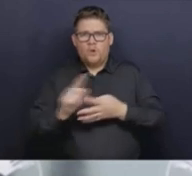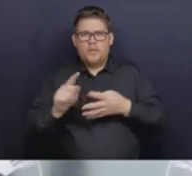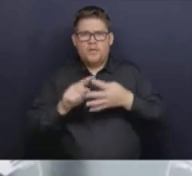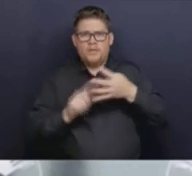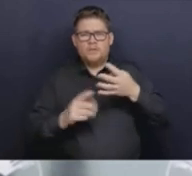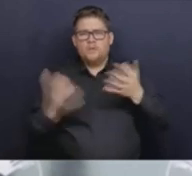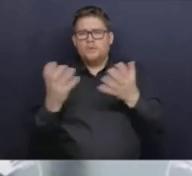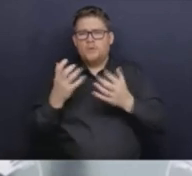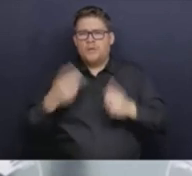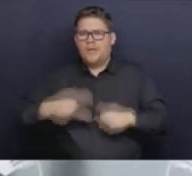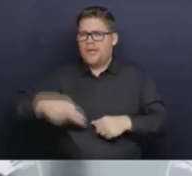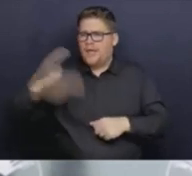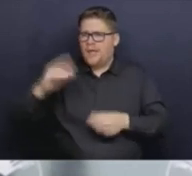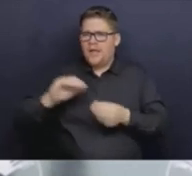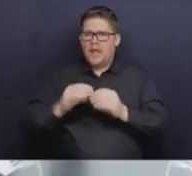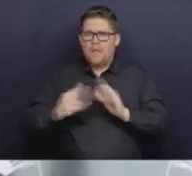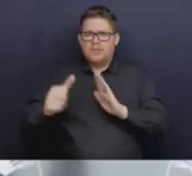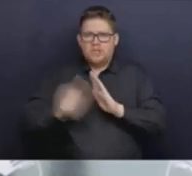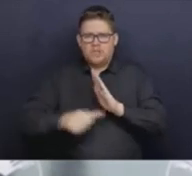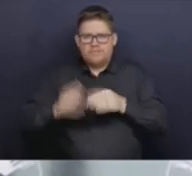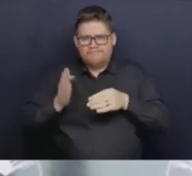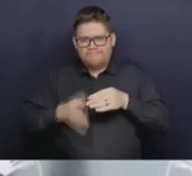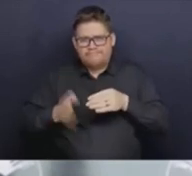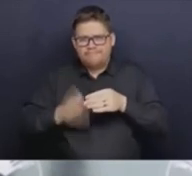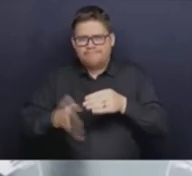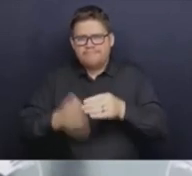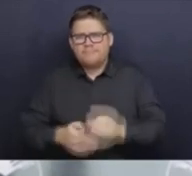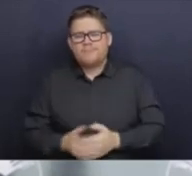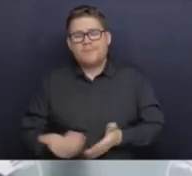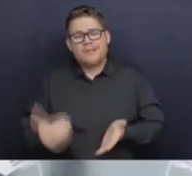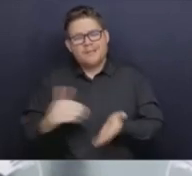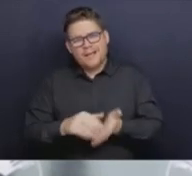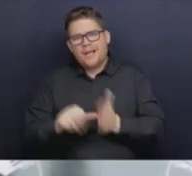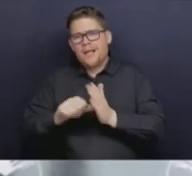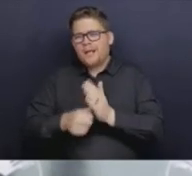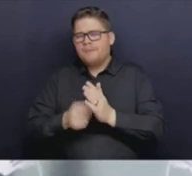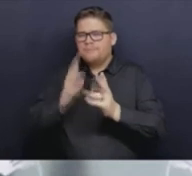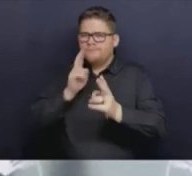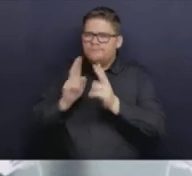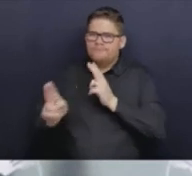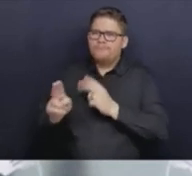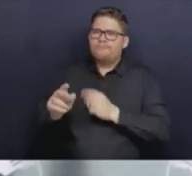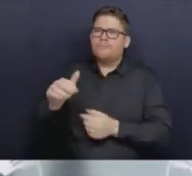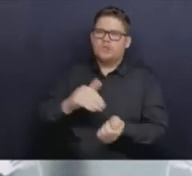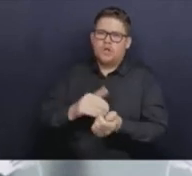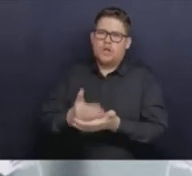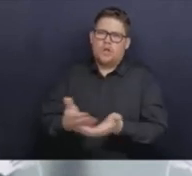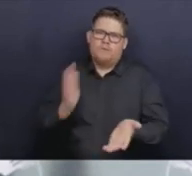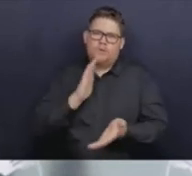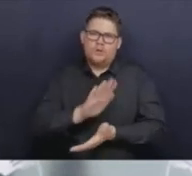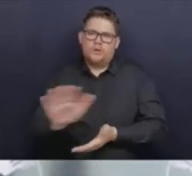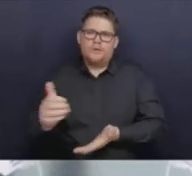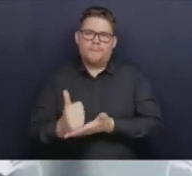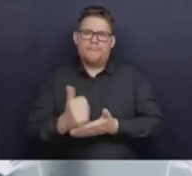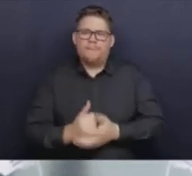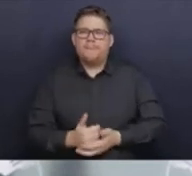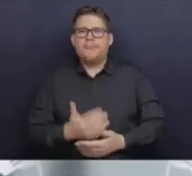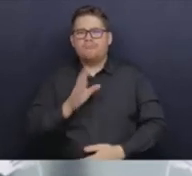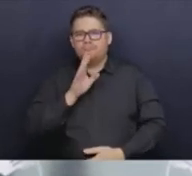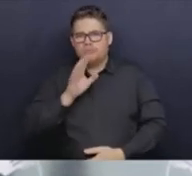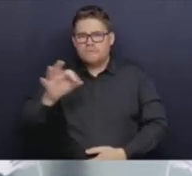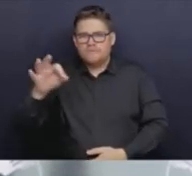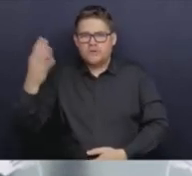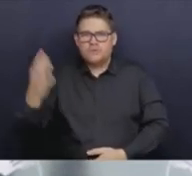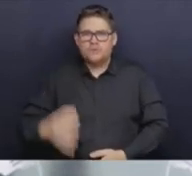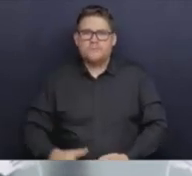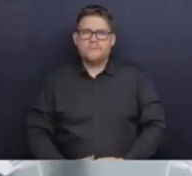province of BC. And that's a real tribute to our health care workers. Je dirais en français que la durée de ces centres